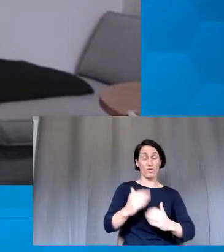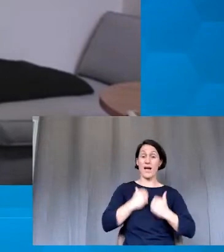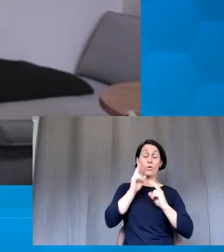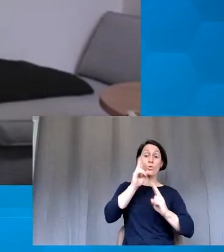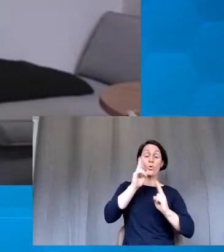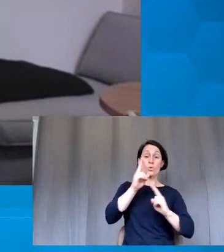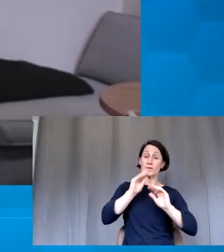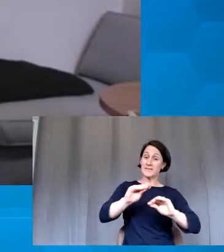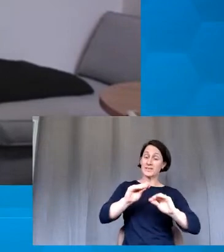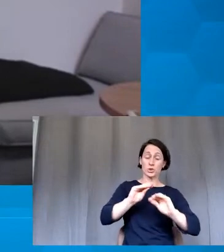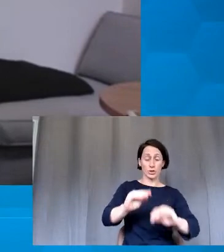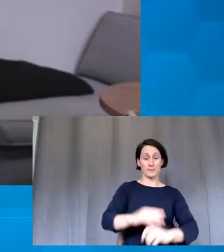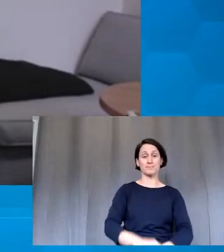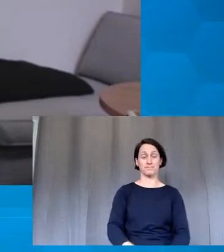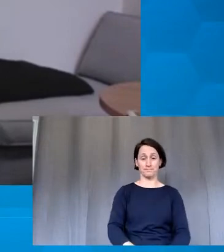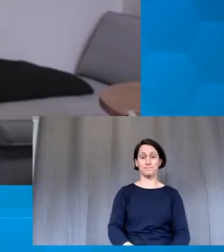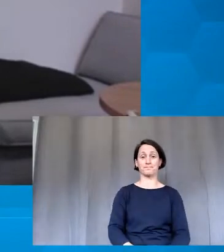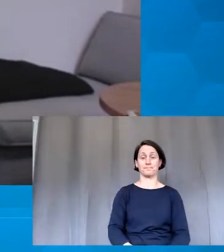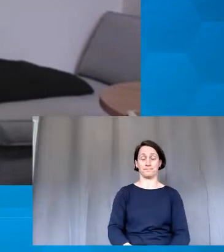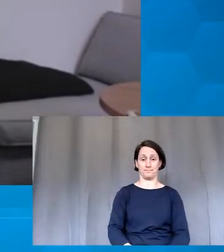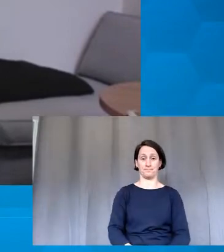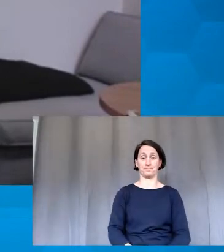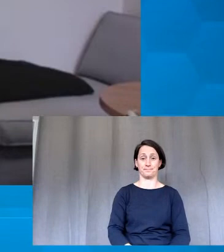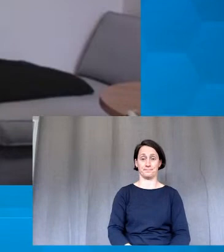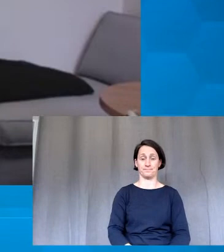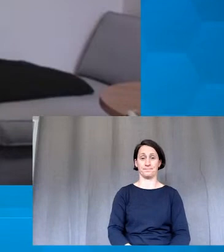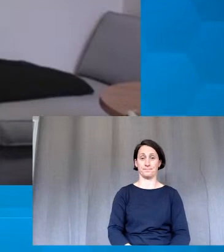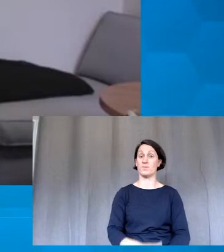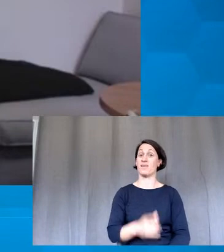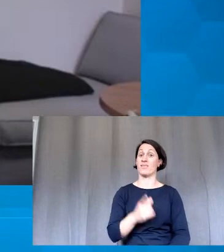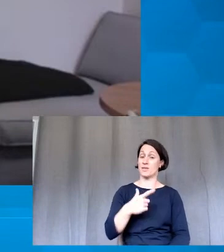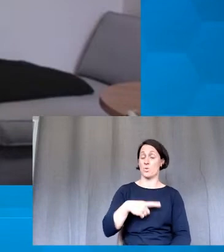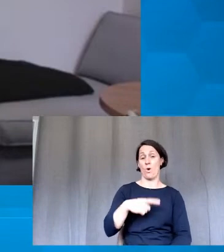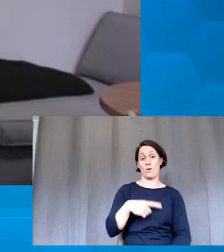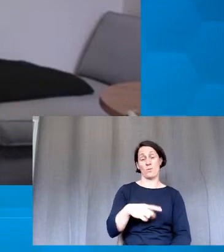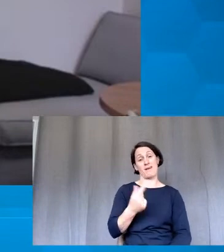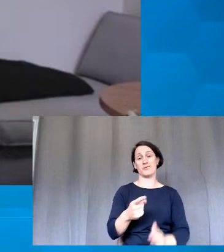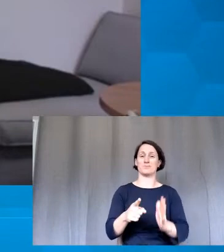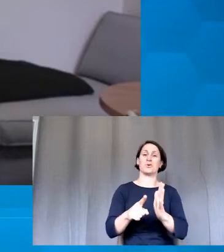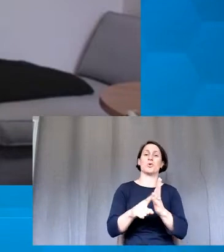very important. And that's that whole universal design thing.